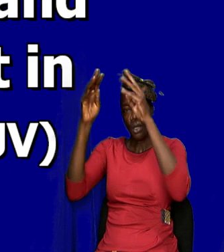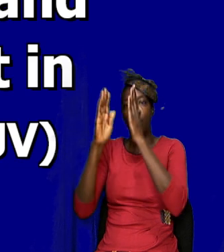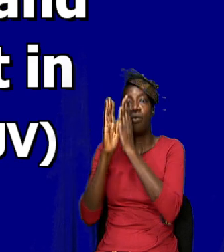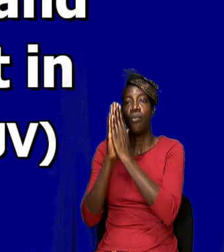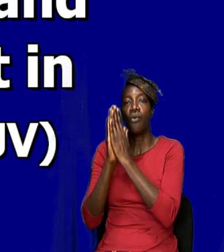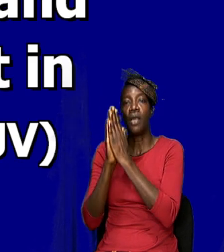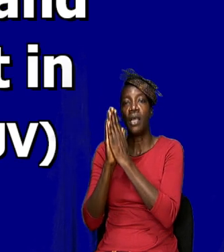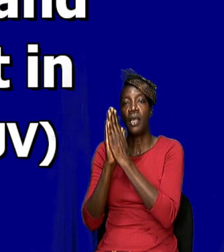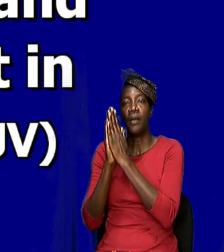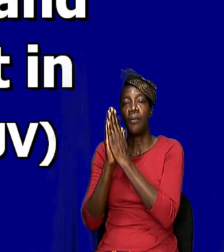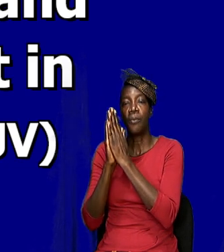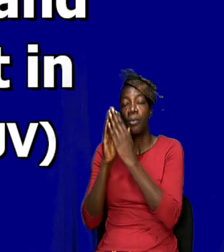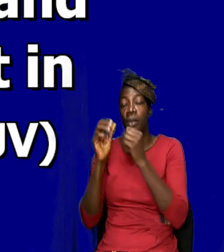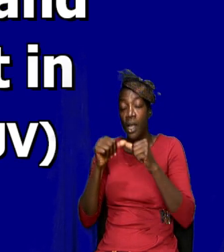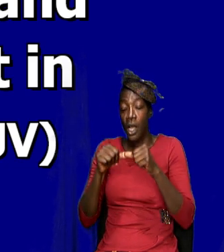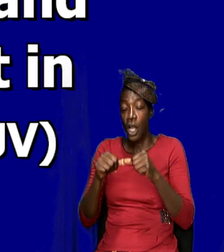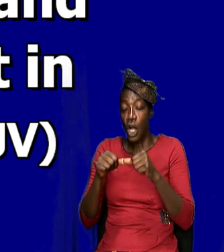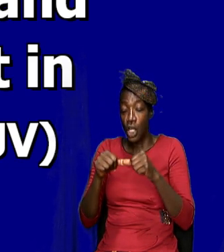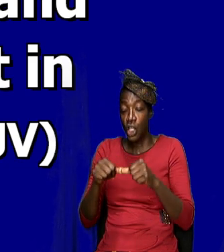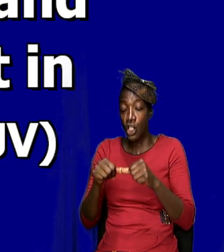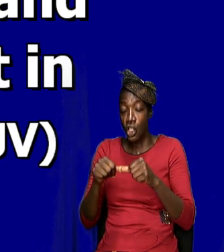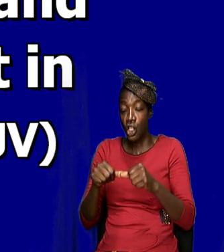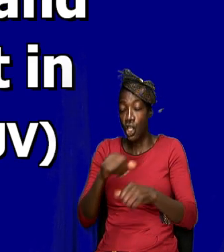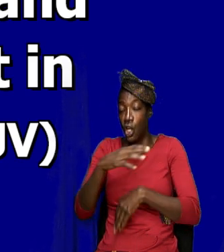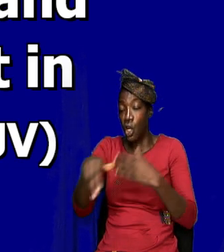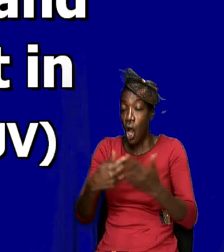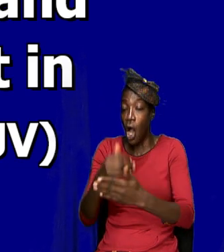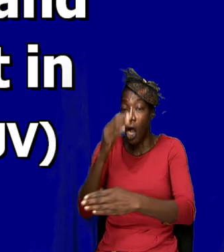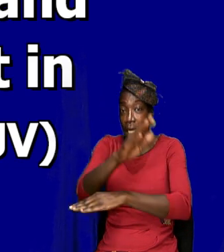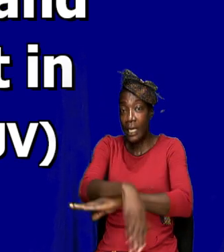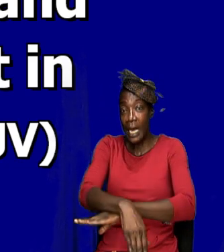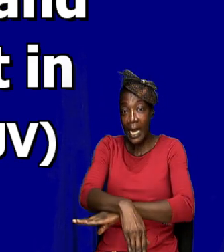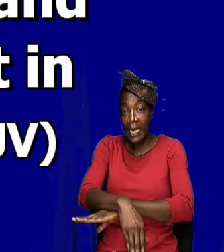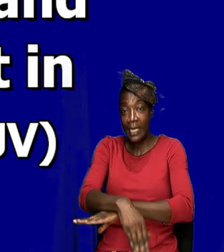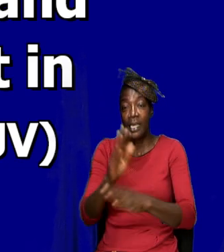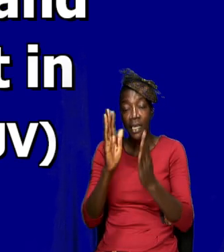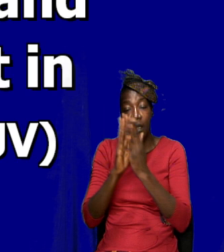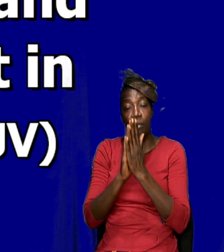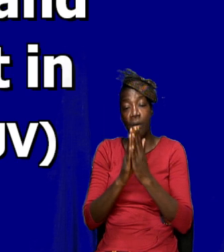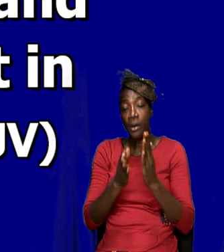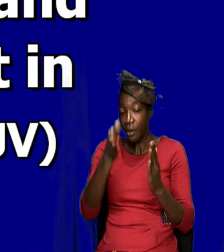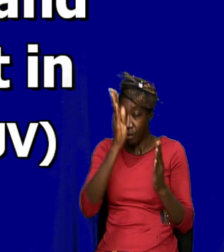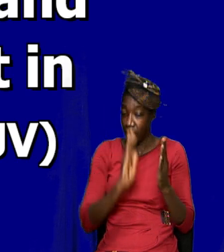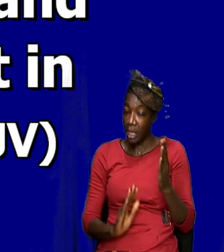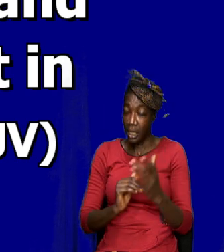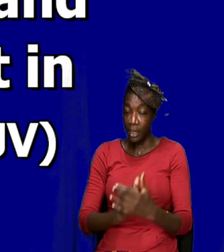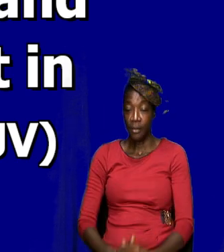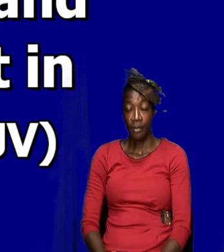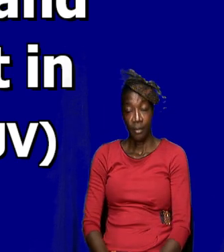pray and continued all night in prayer to God.